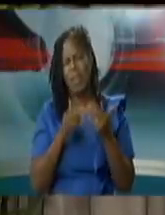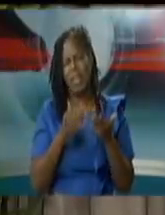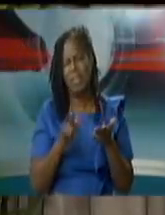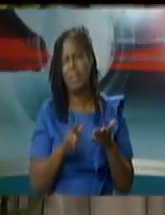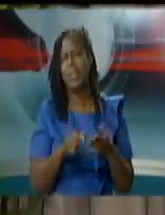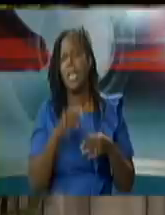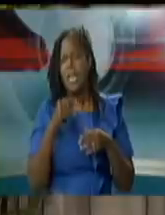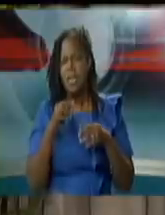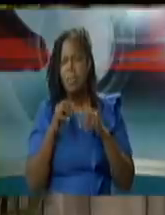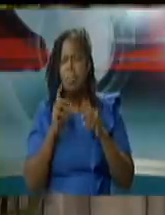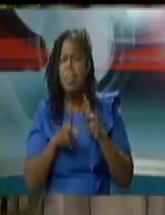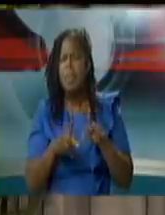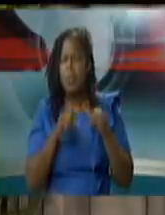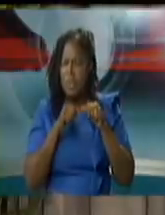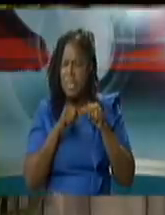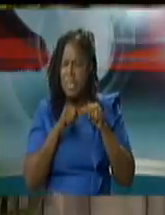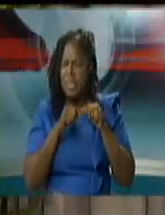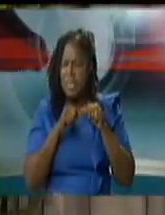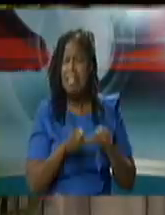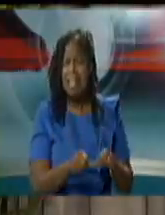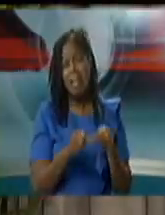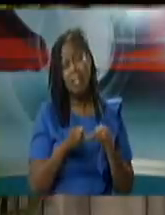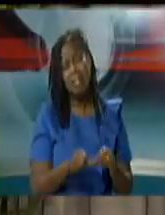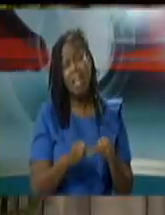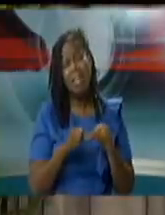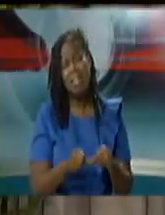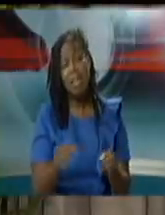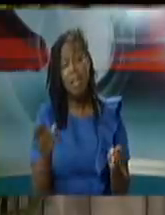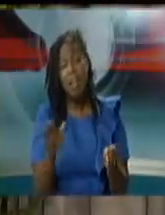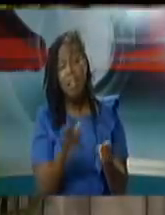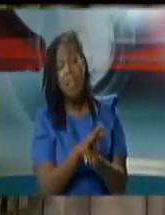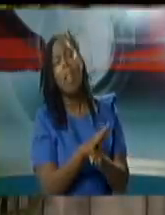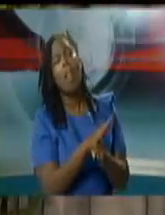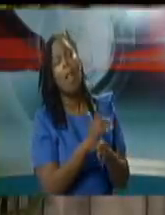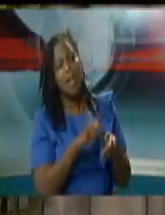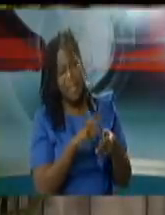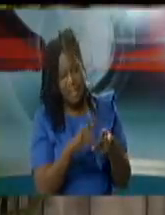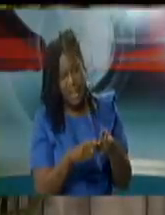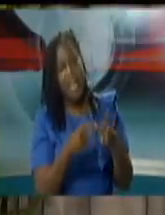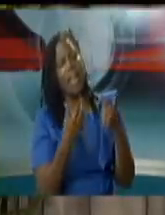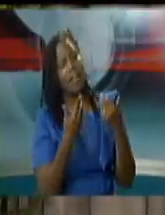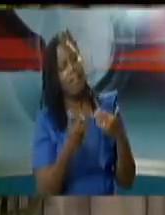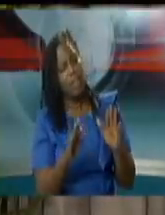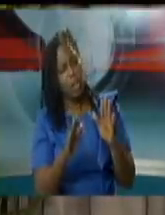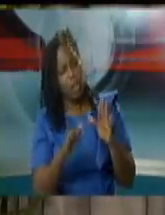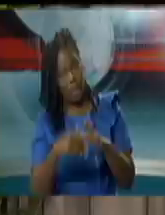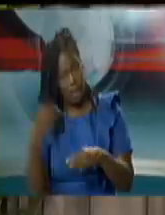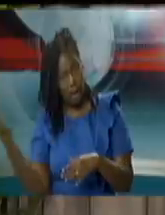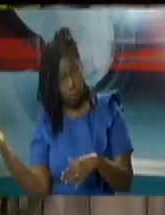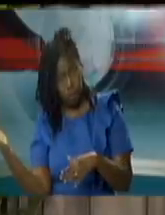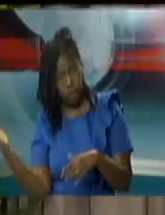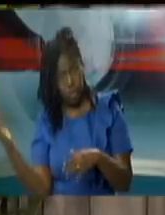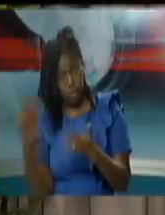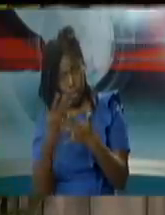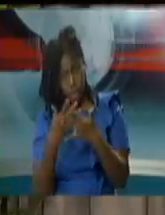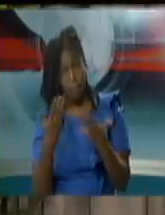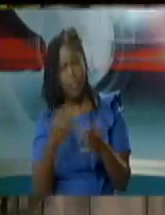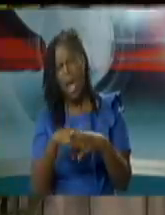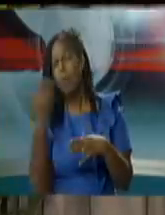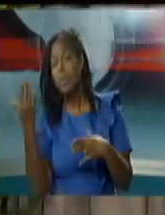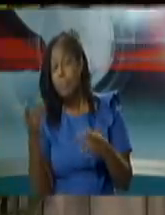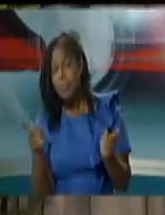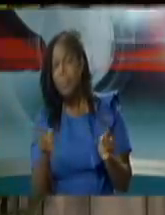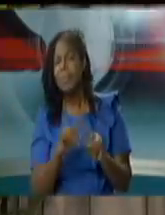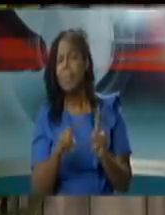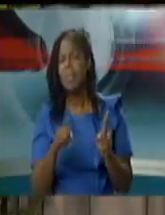in maximum sentence as attorney general you will know that in 2015 the first thing that i did was